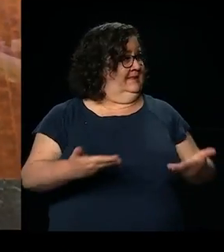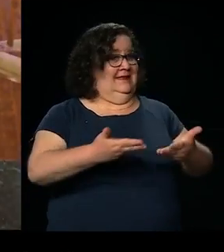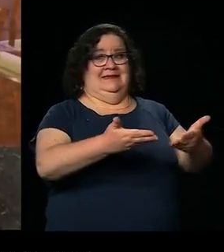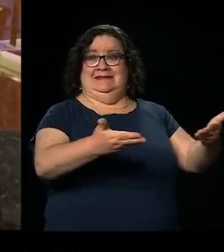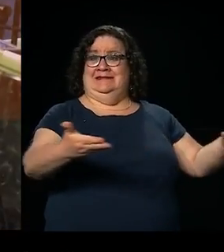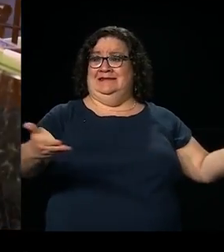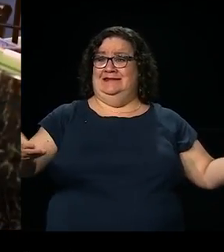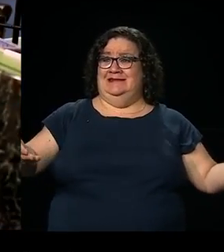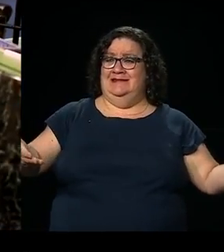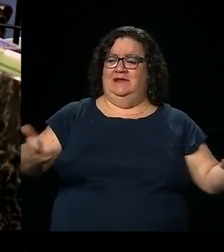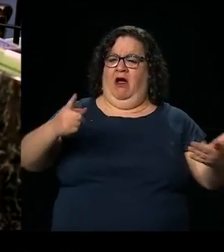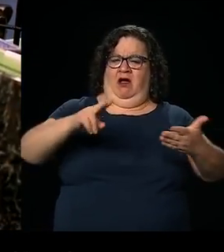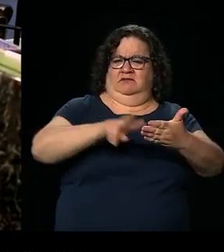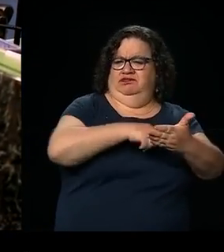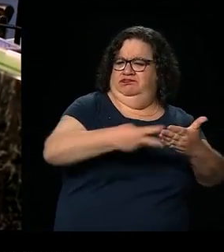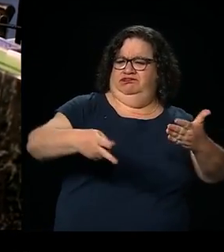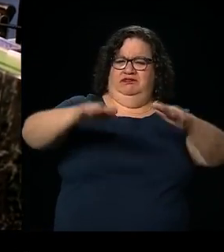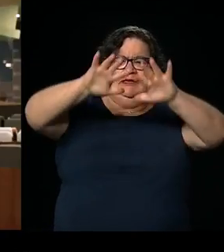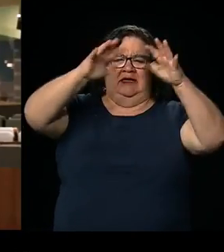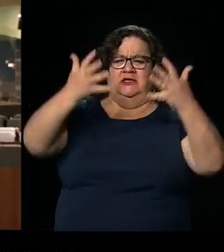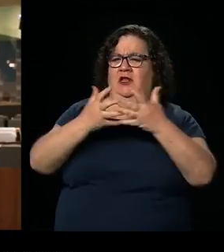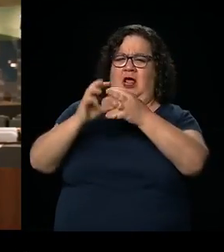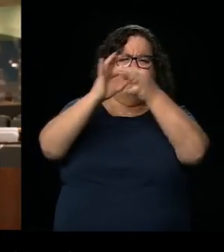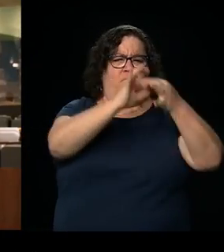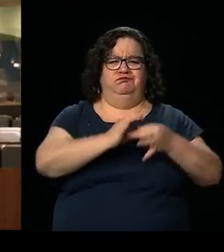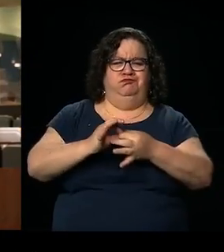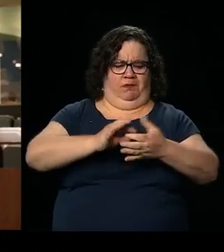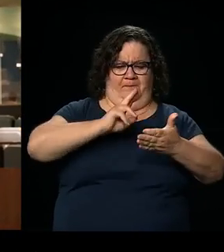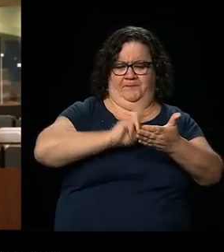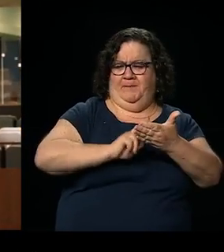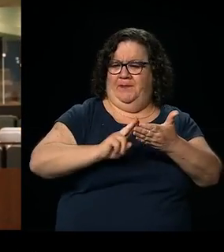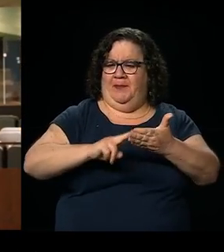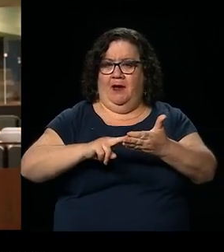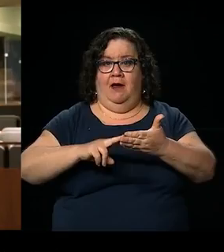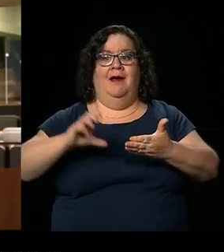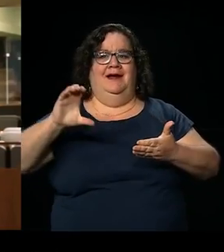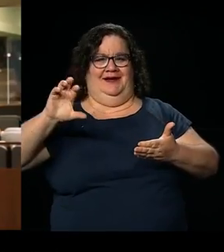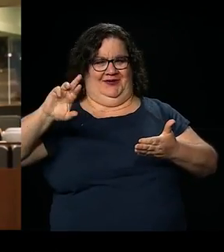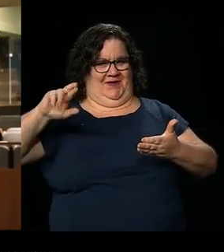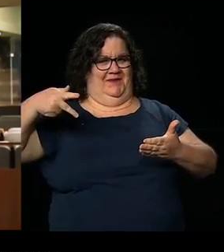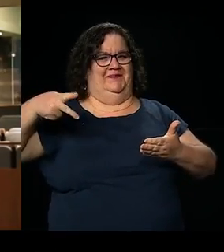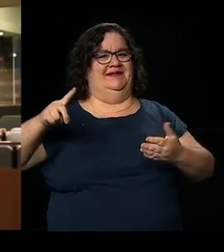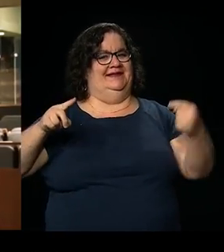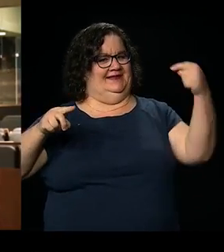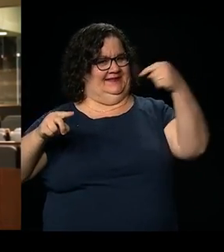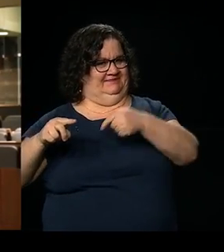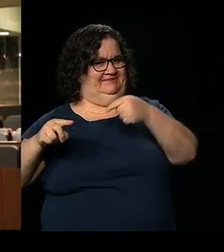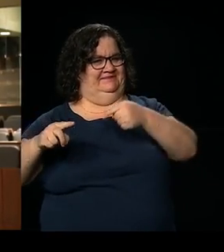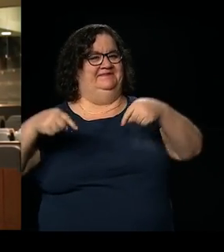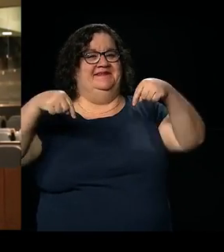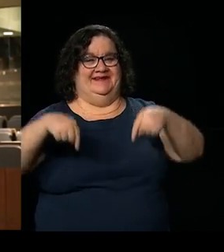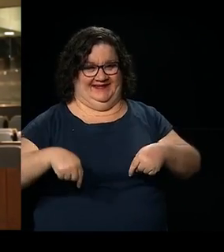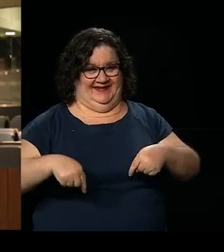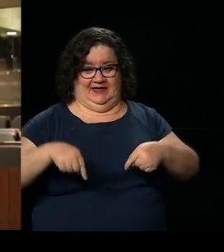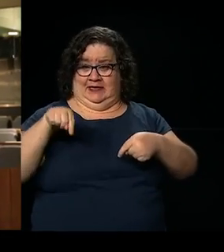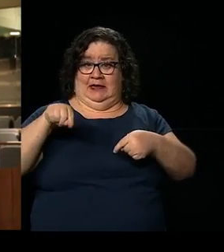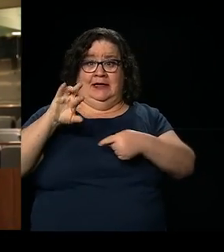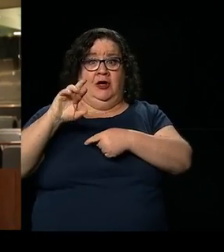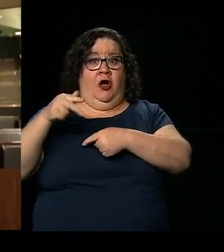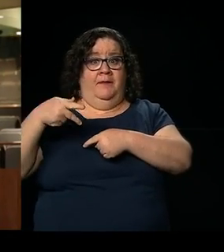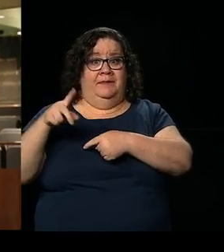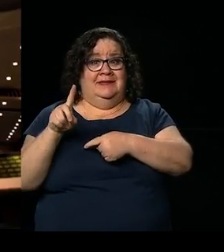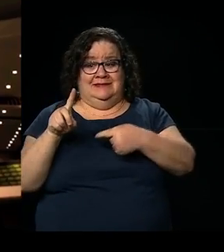In this hall, most of the international treaties and conventions have been adopted. Among them,